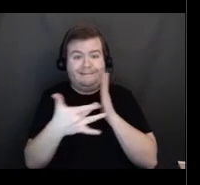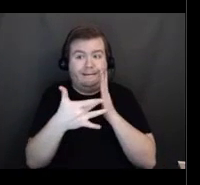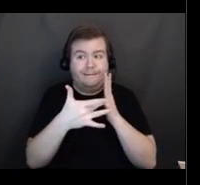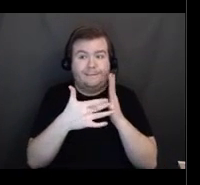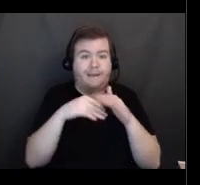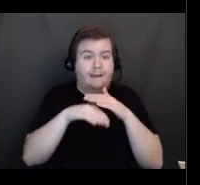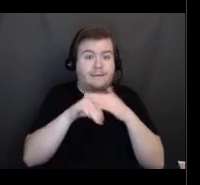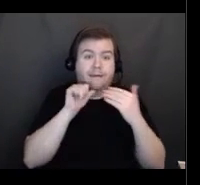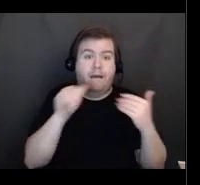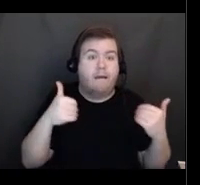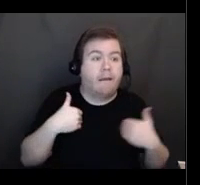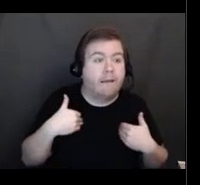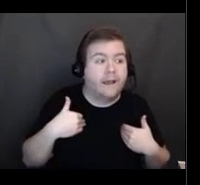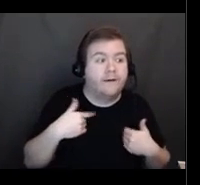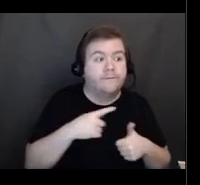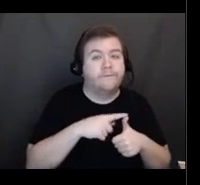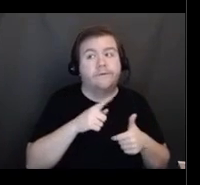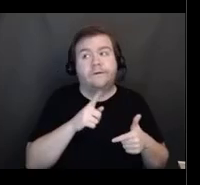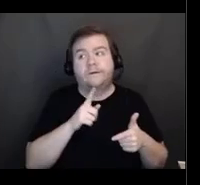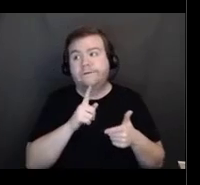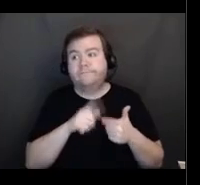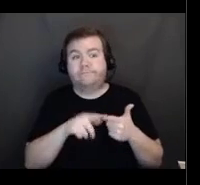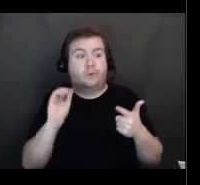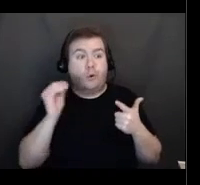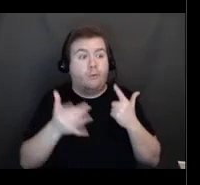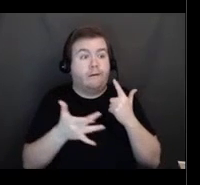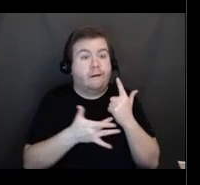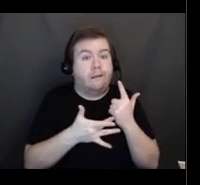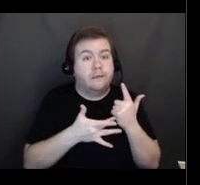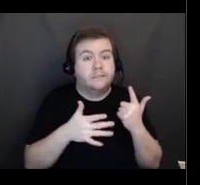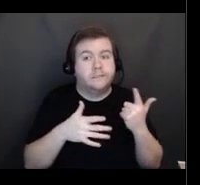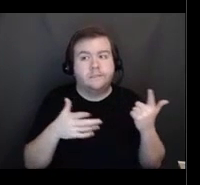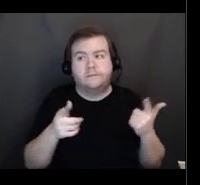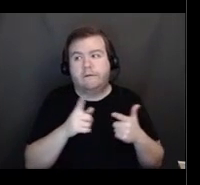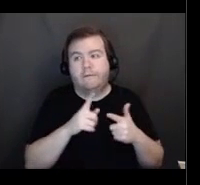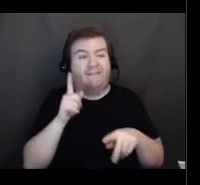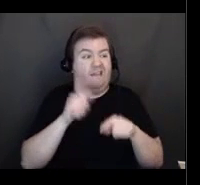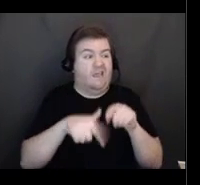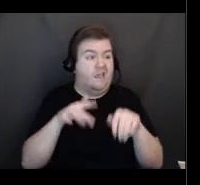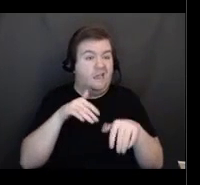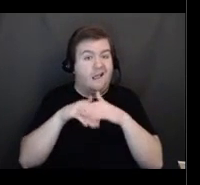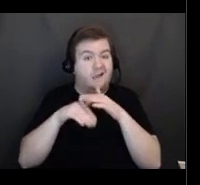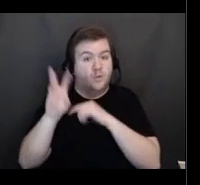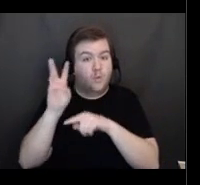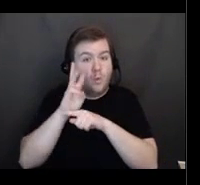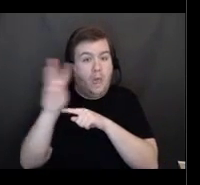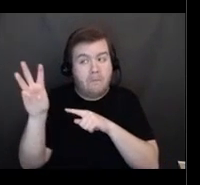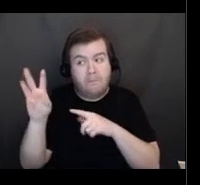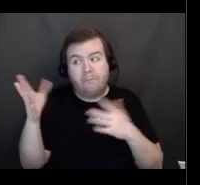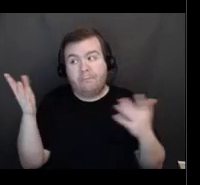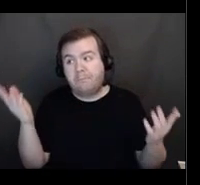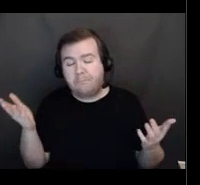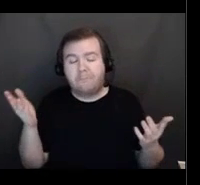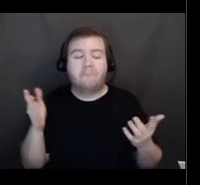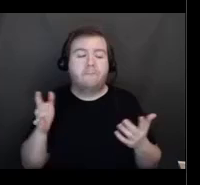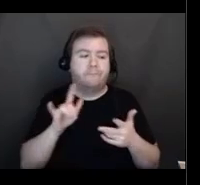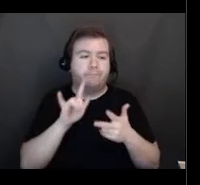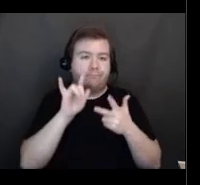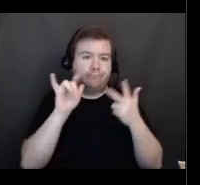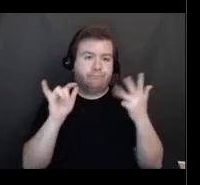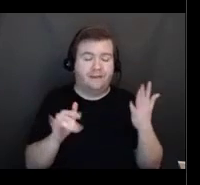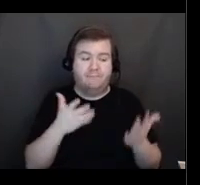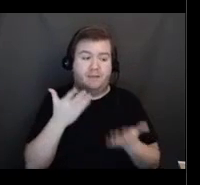they don't, they don't have the ability to access the web or there's, there's just